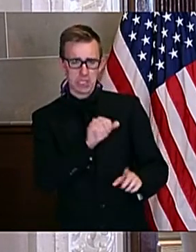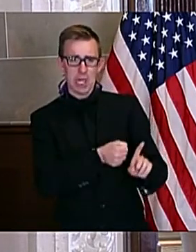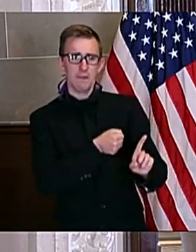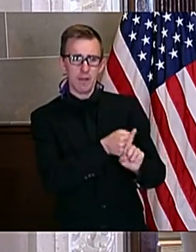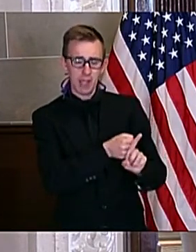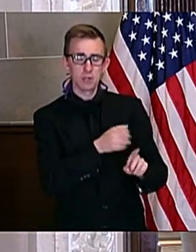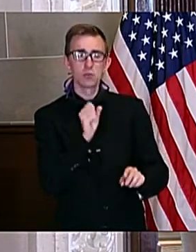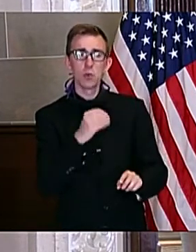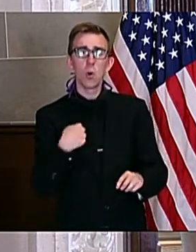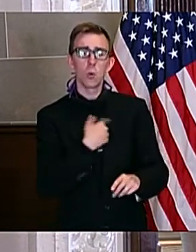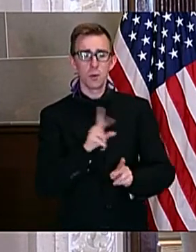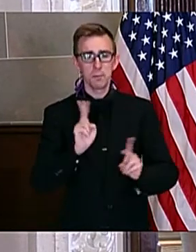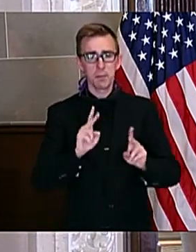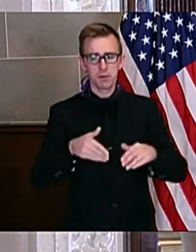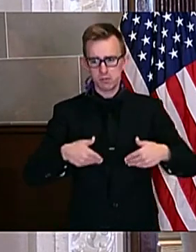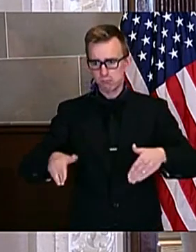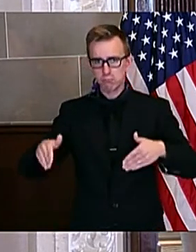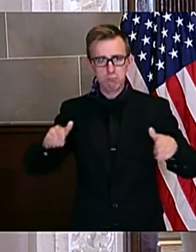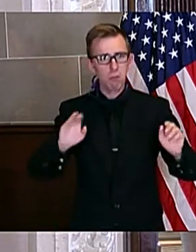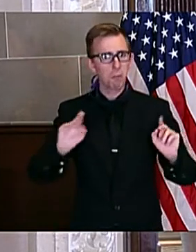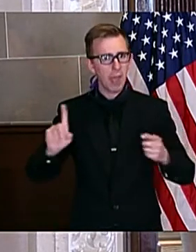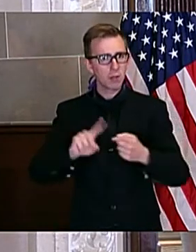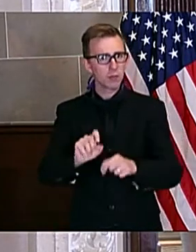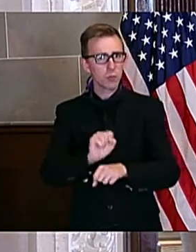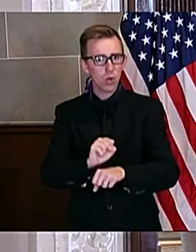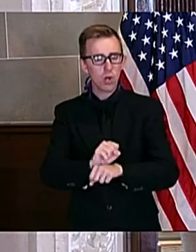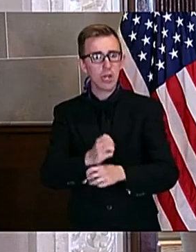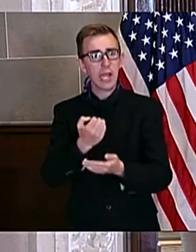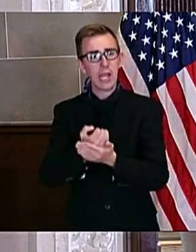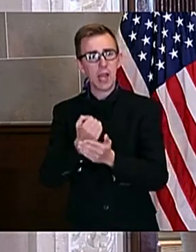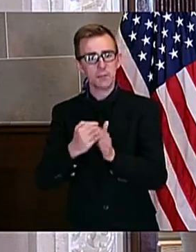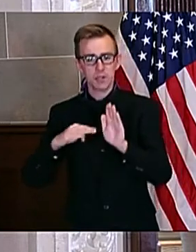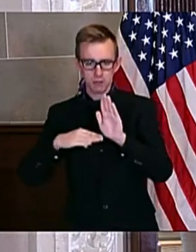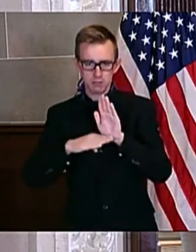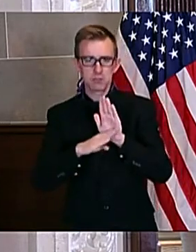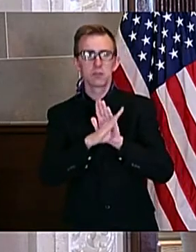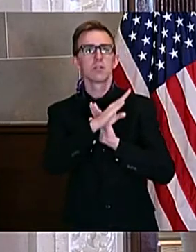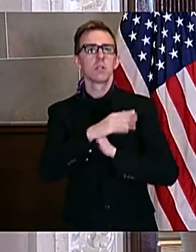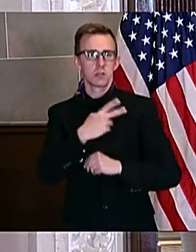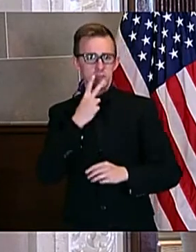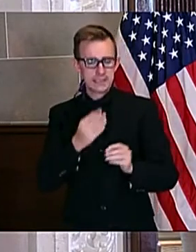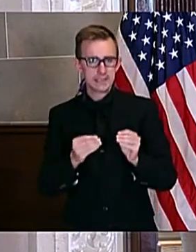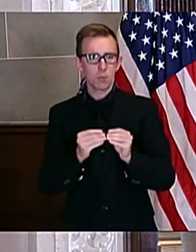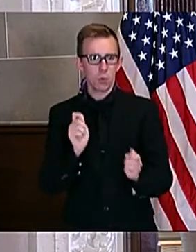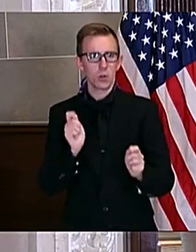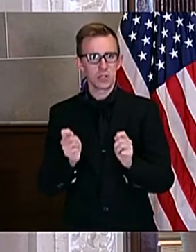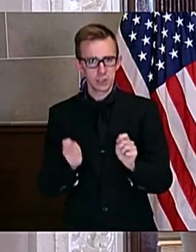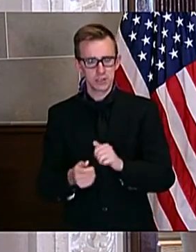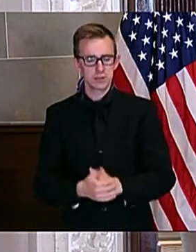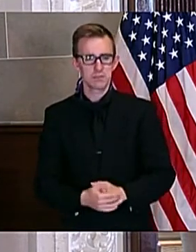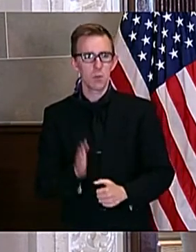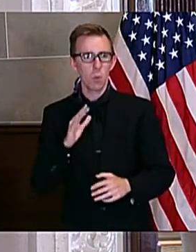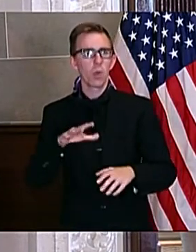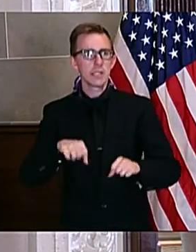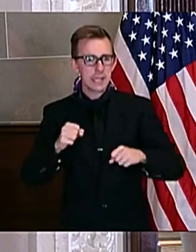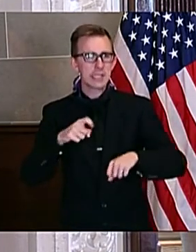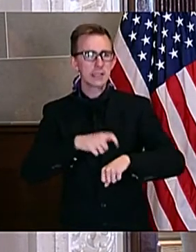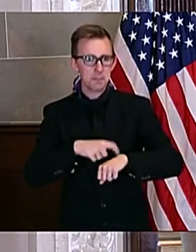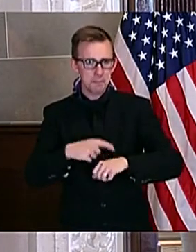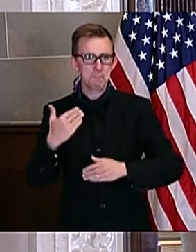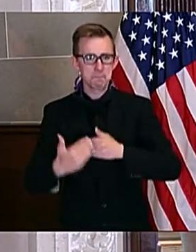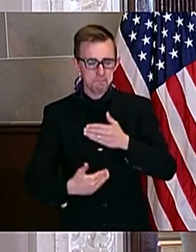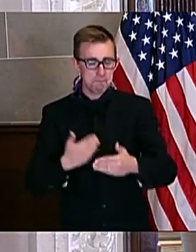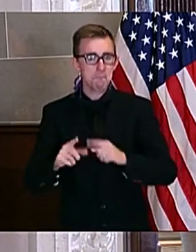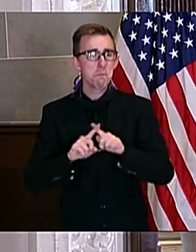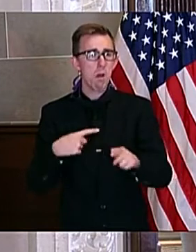So the quicker we get people back to work, the quicker we get the economy going back, we can start adjusting. It's going to take us a while to get there. But I